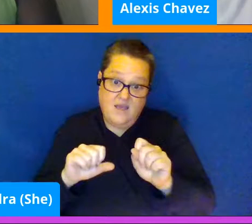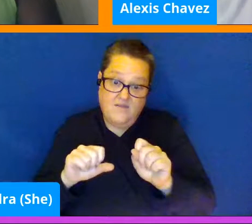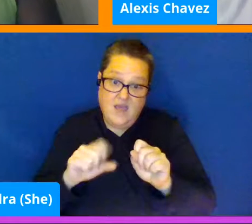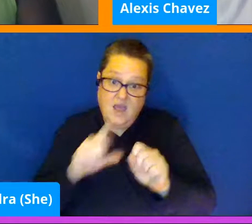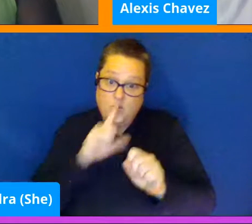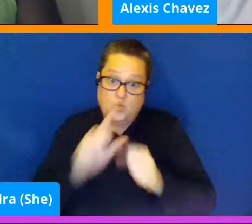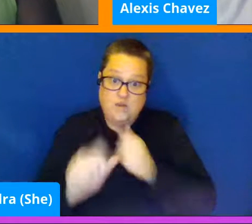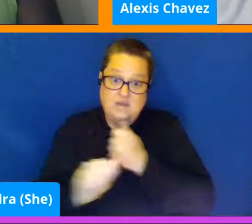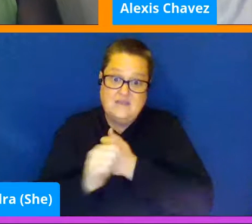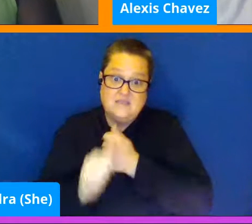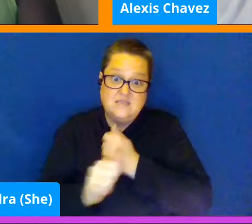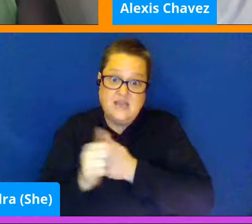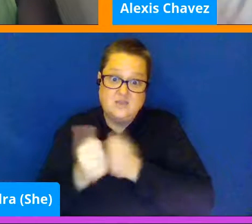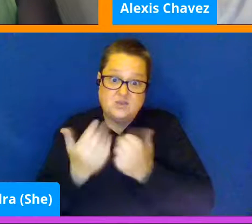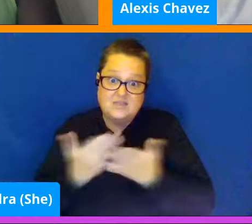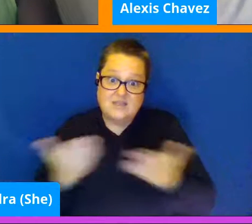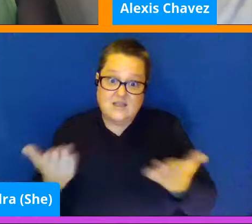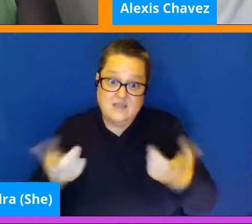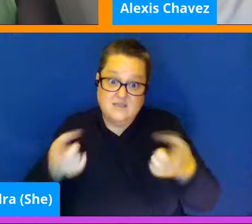things have happened to them.